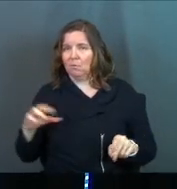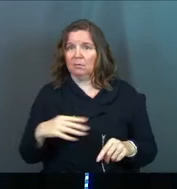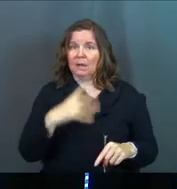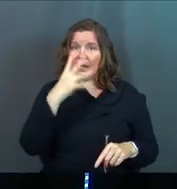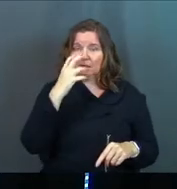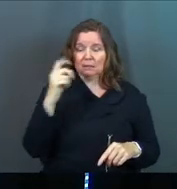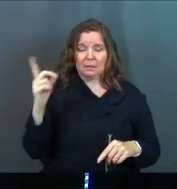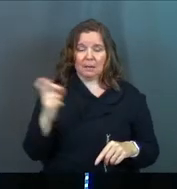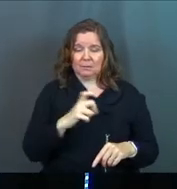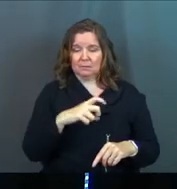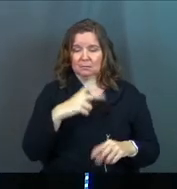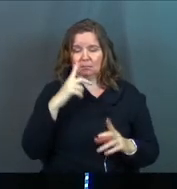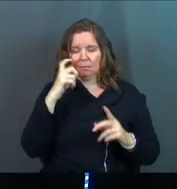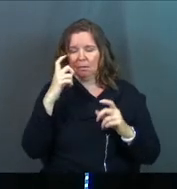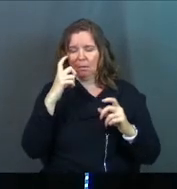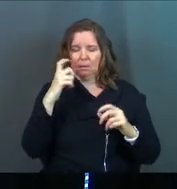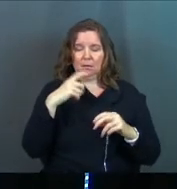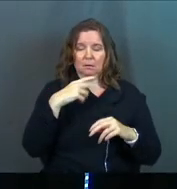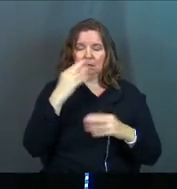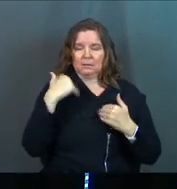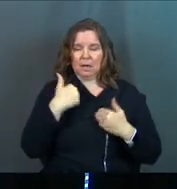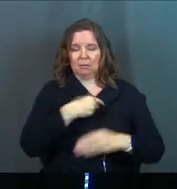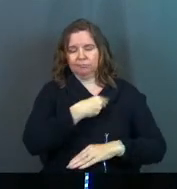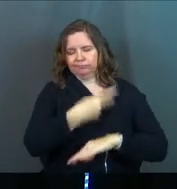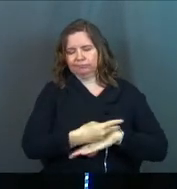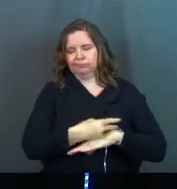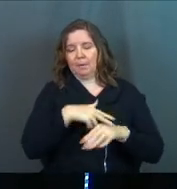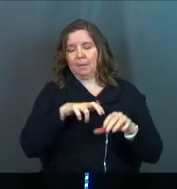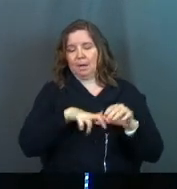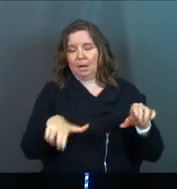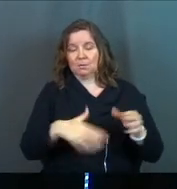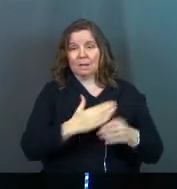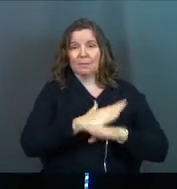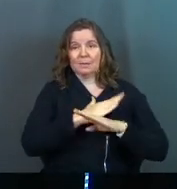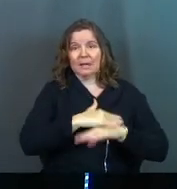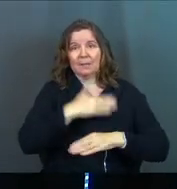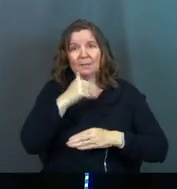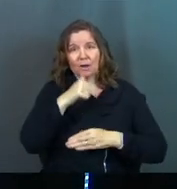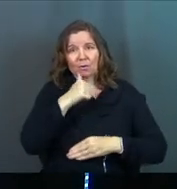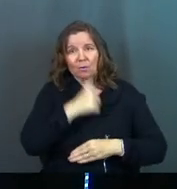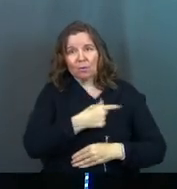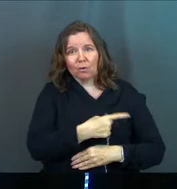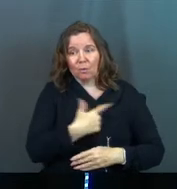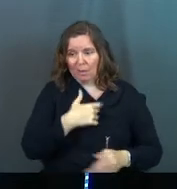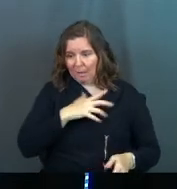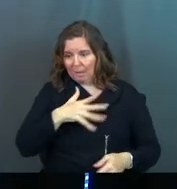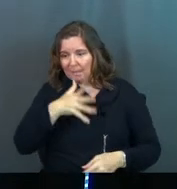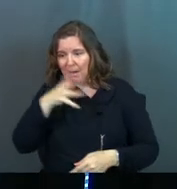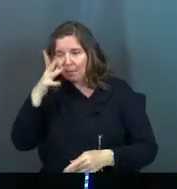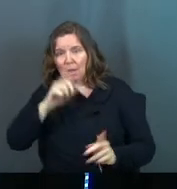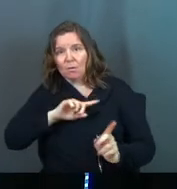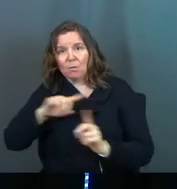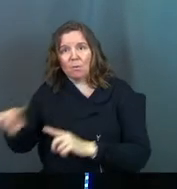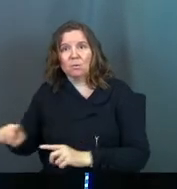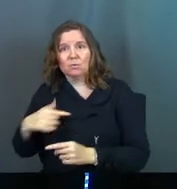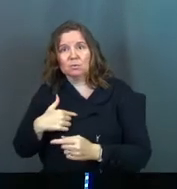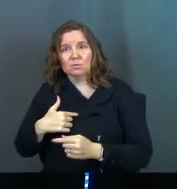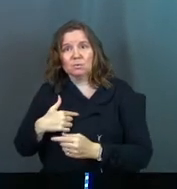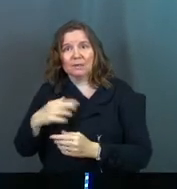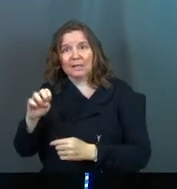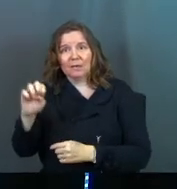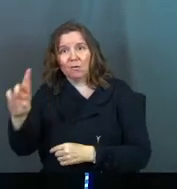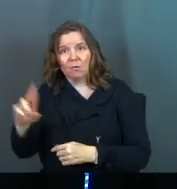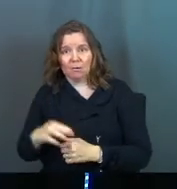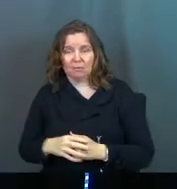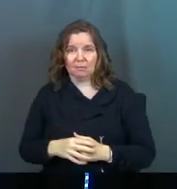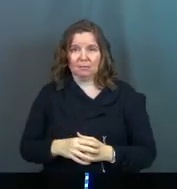And he comes walking in, groggy and tired and sleeps on my couch and protects my baby girl while mom and I take son to the ER.